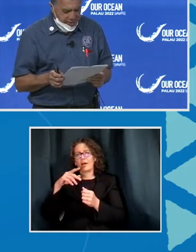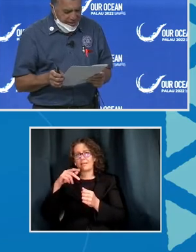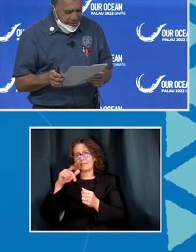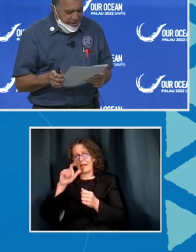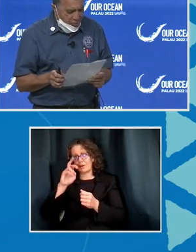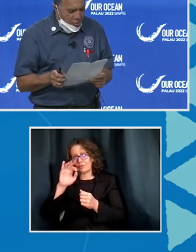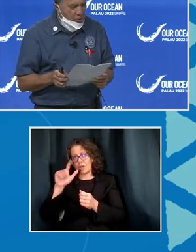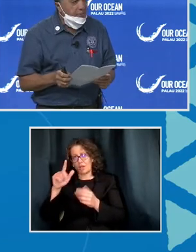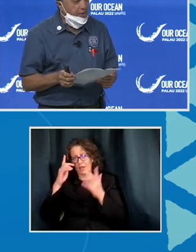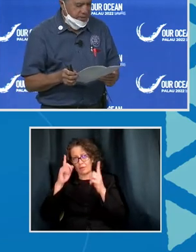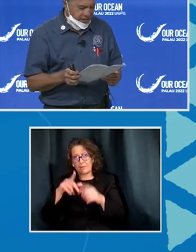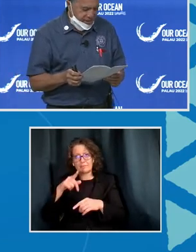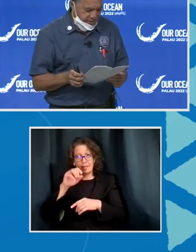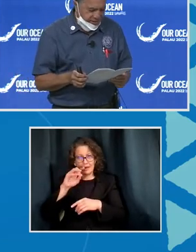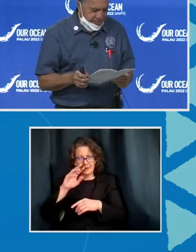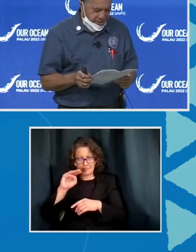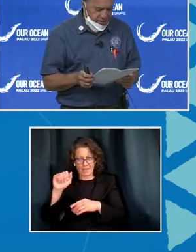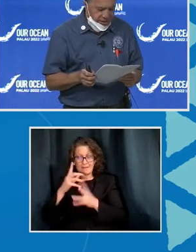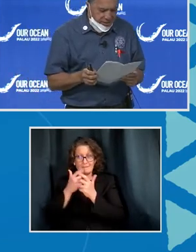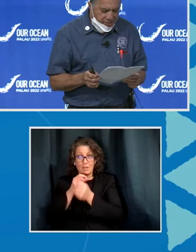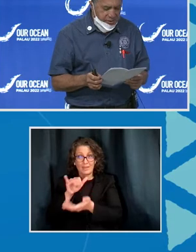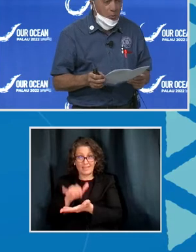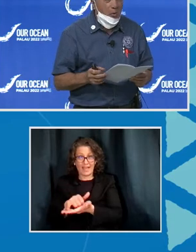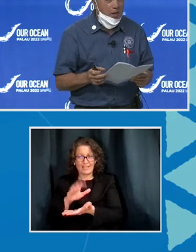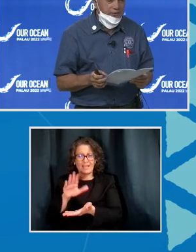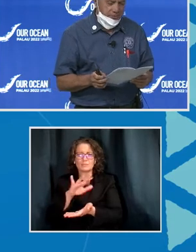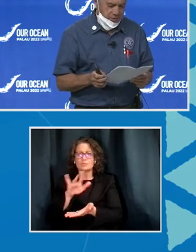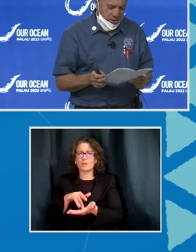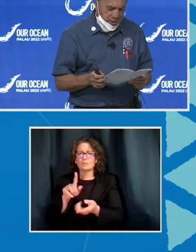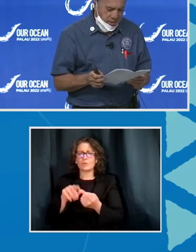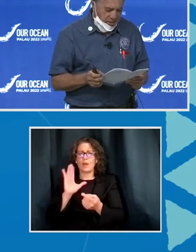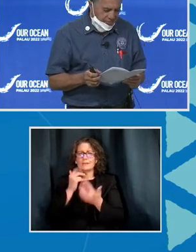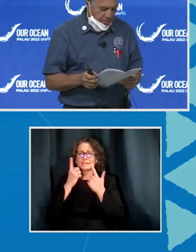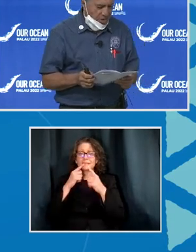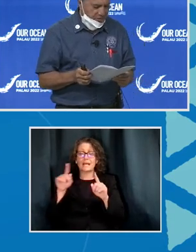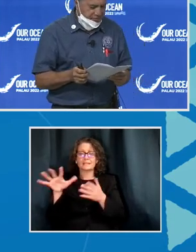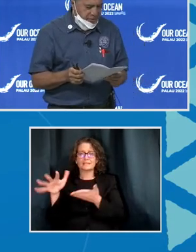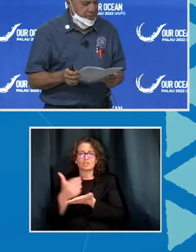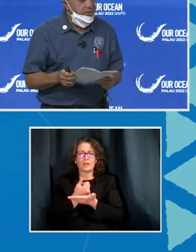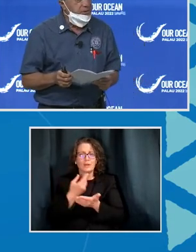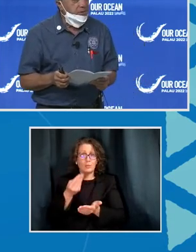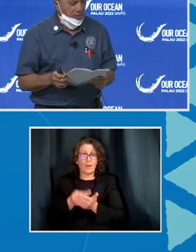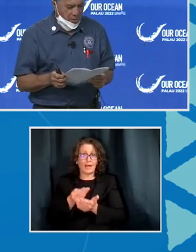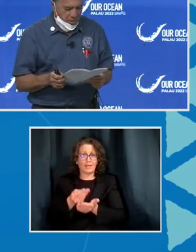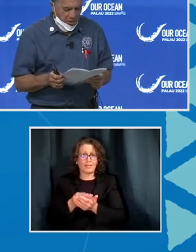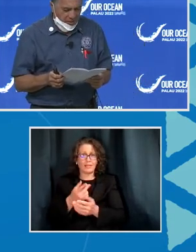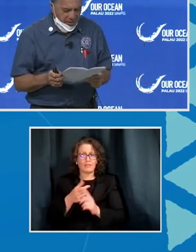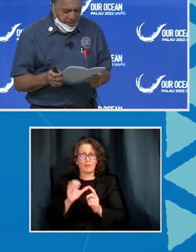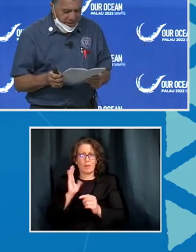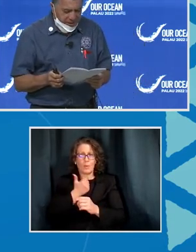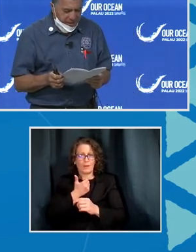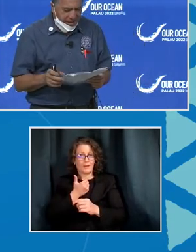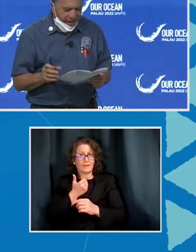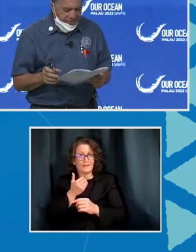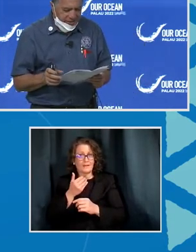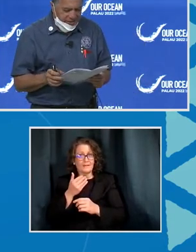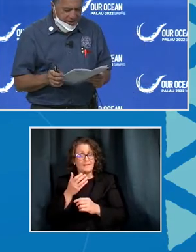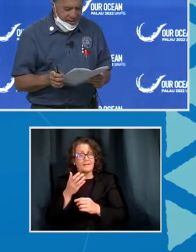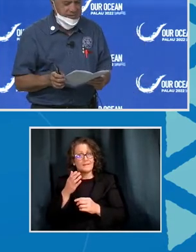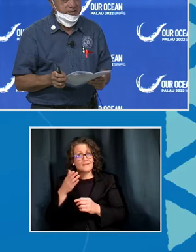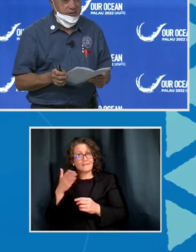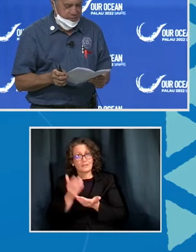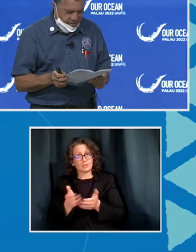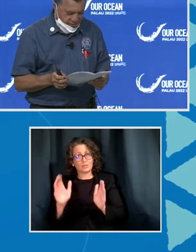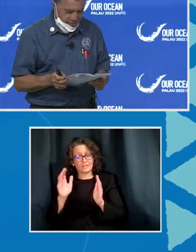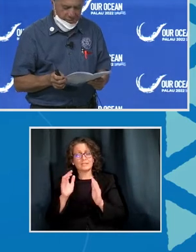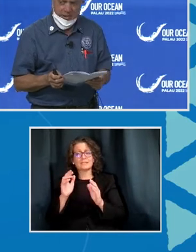has been the core of our success in generating wealth from our fisheries while maintaining catches